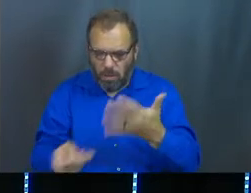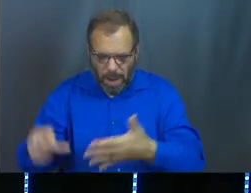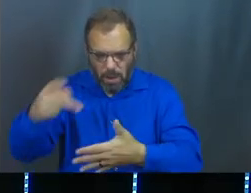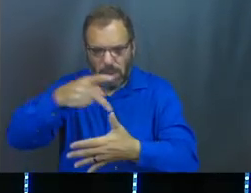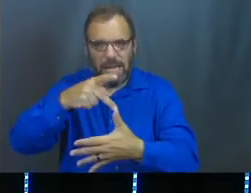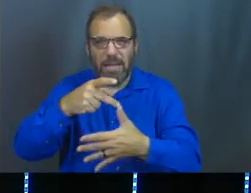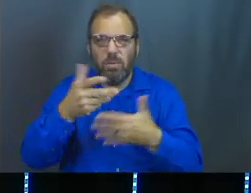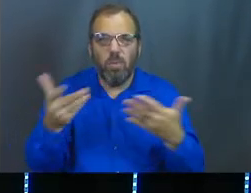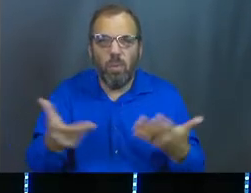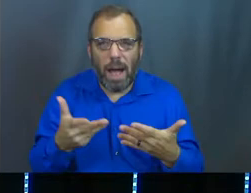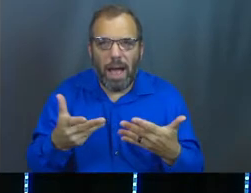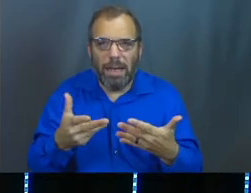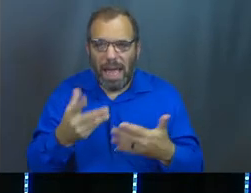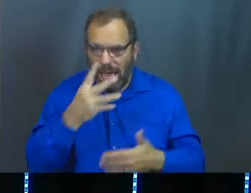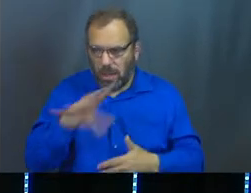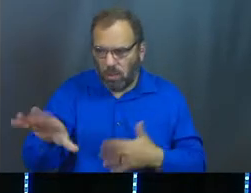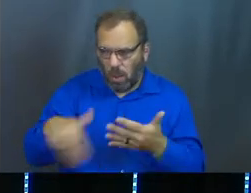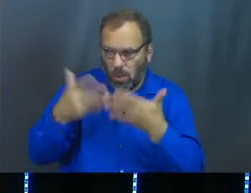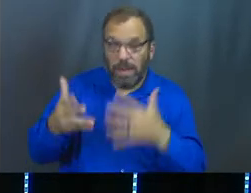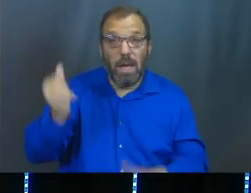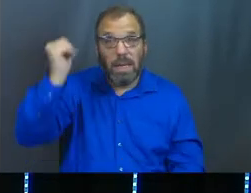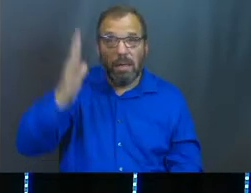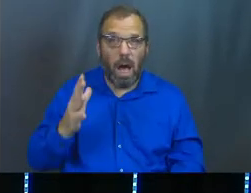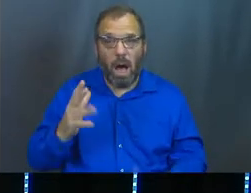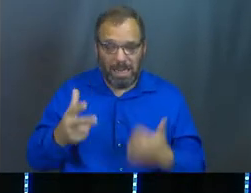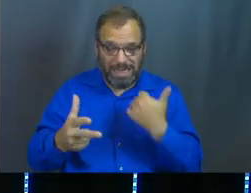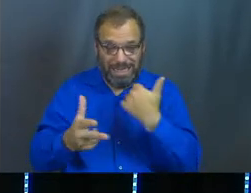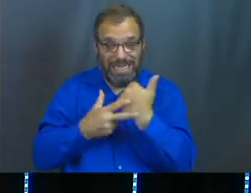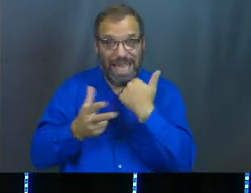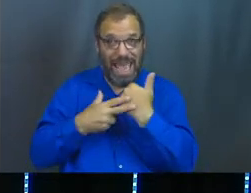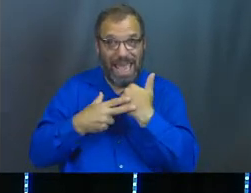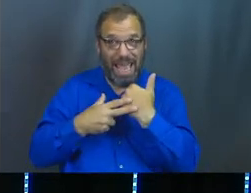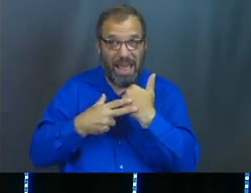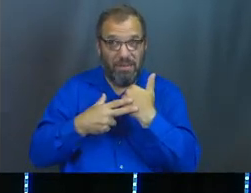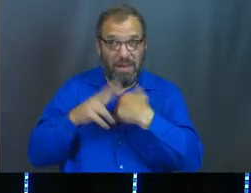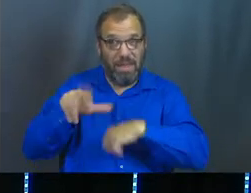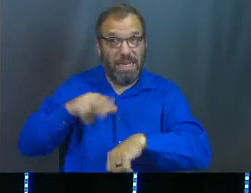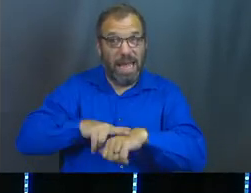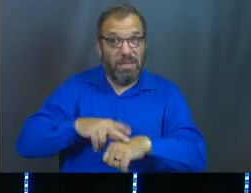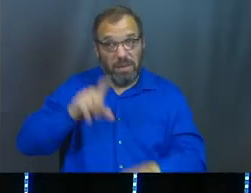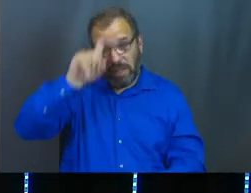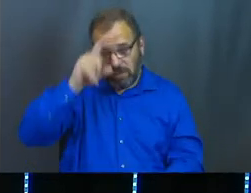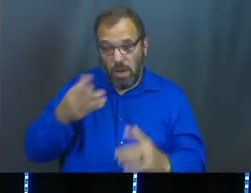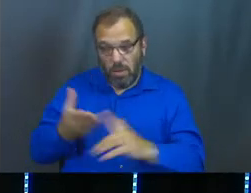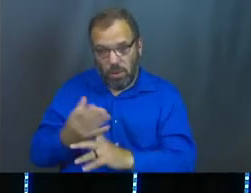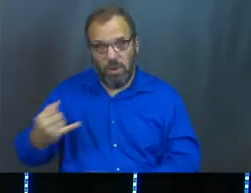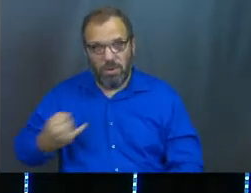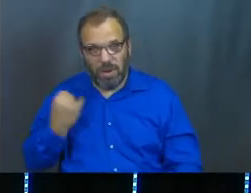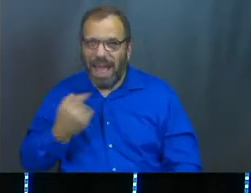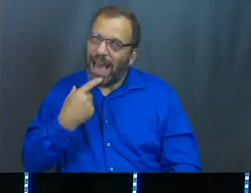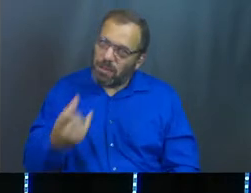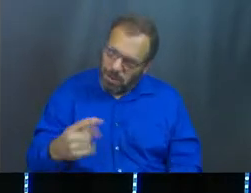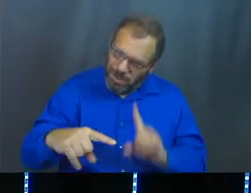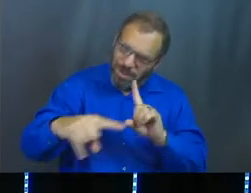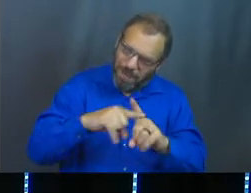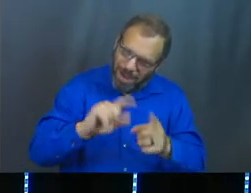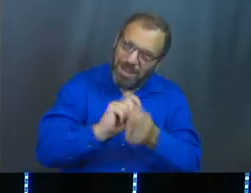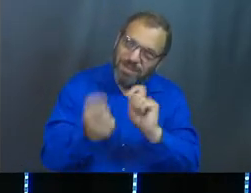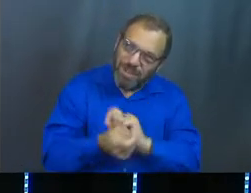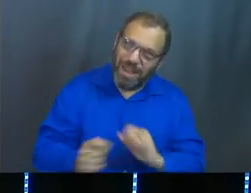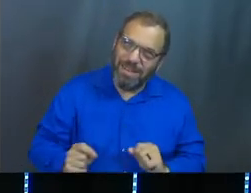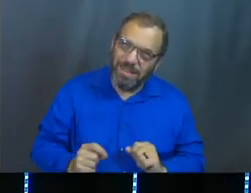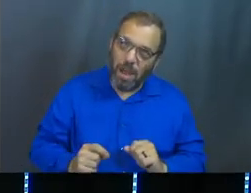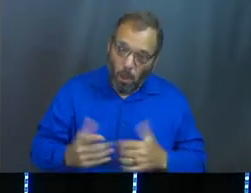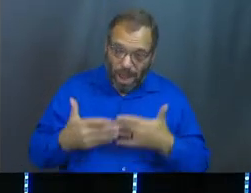prioritizing and ignore the rest, because God's going to save the nation through this young man. See, I told you the story was going to take a positive turn,